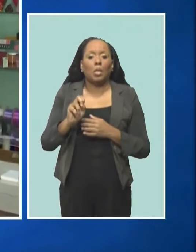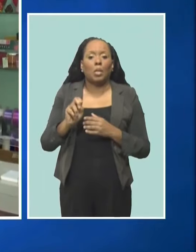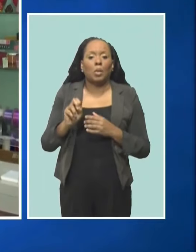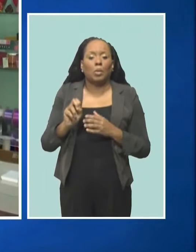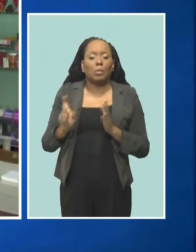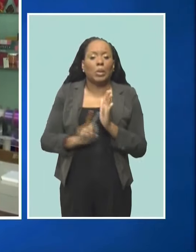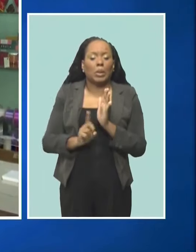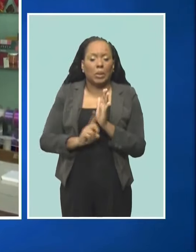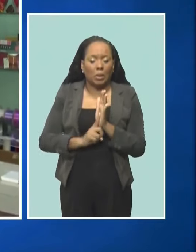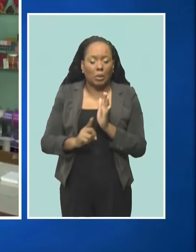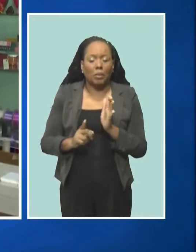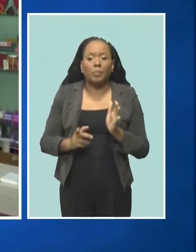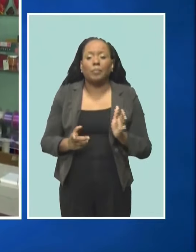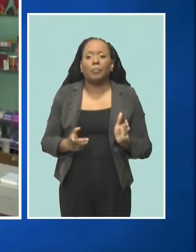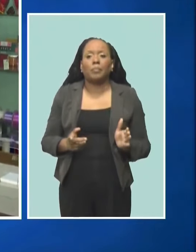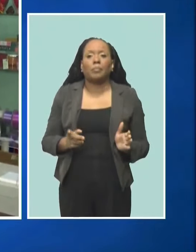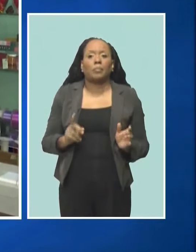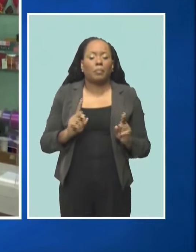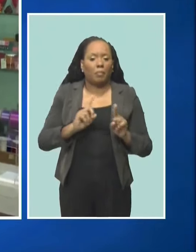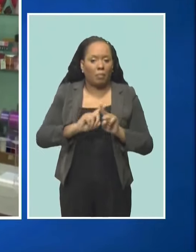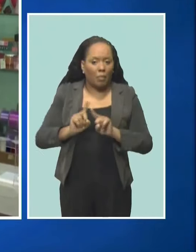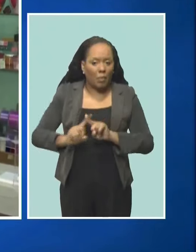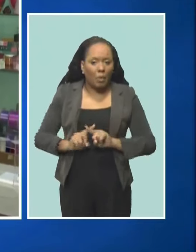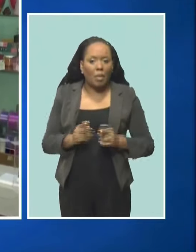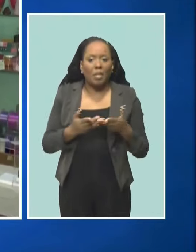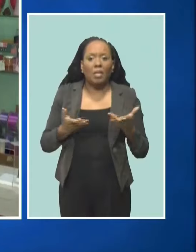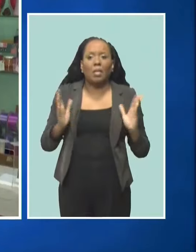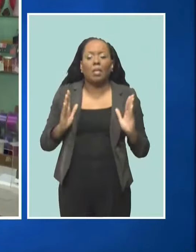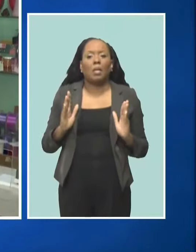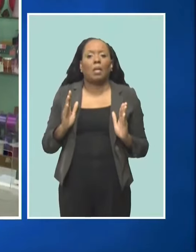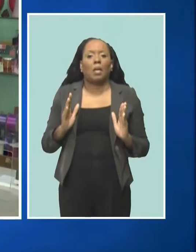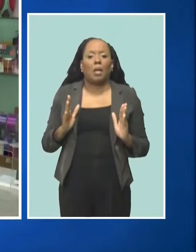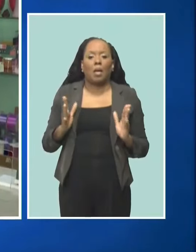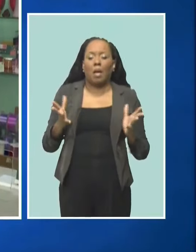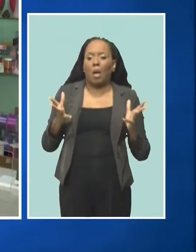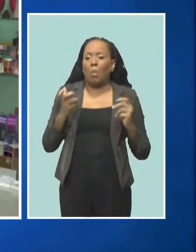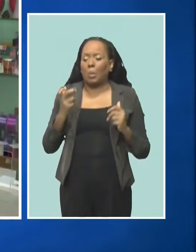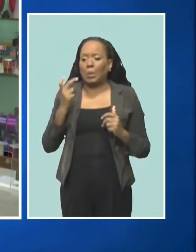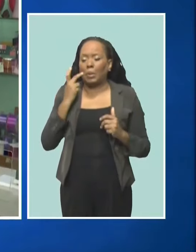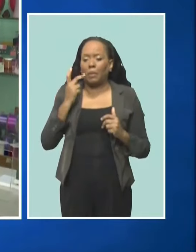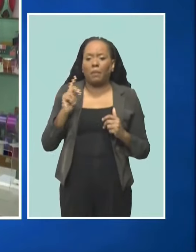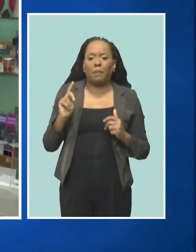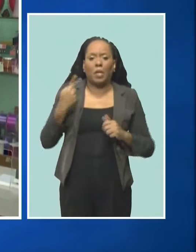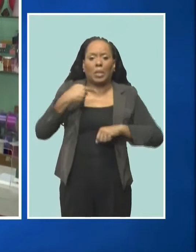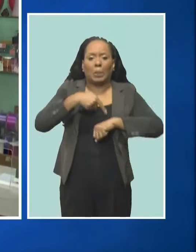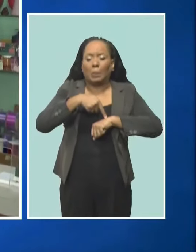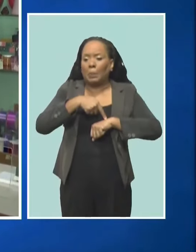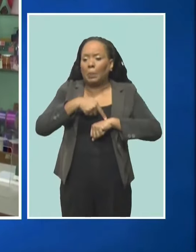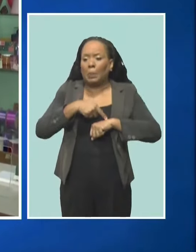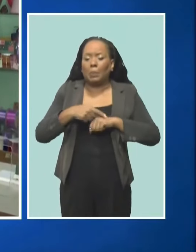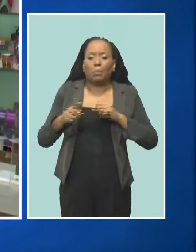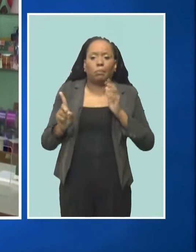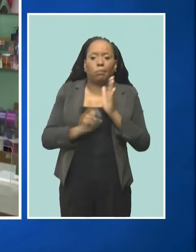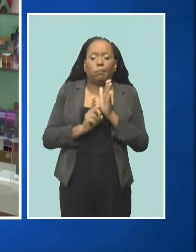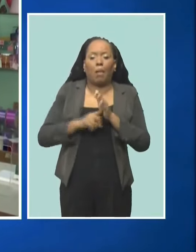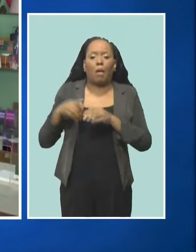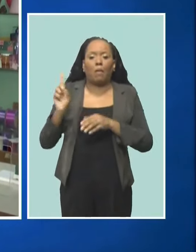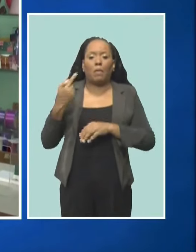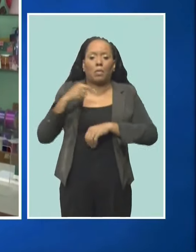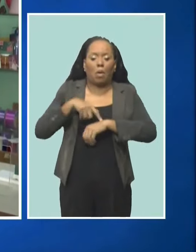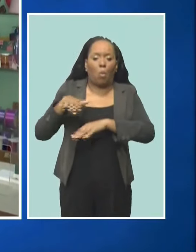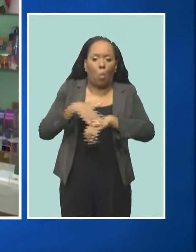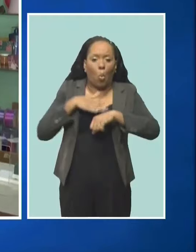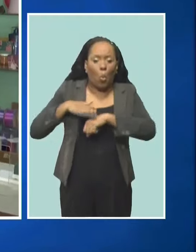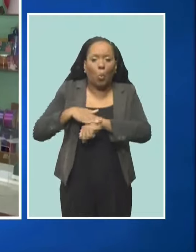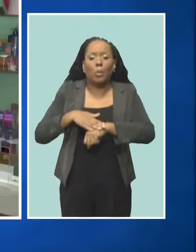different stuff like that, so that I can get fire sound alerts and the fire department can get fire sound alerts. Even a fire prevention